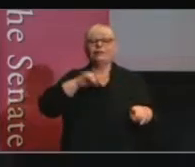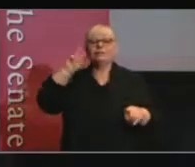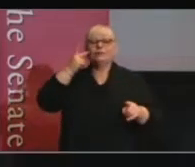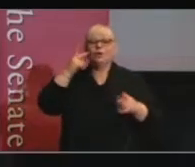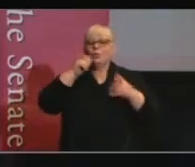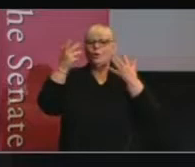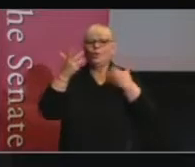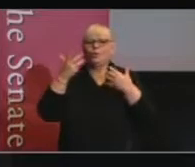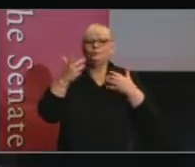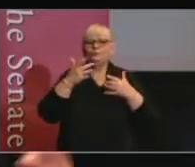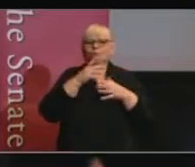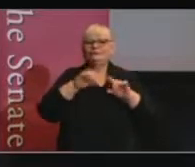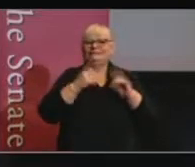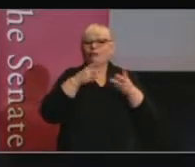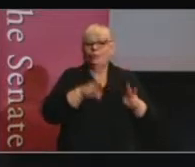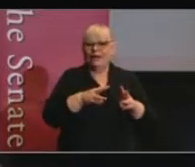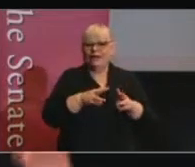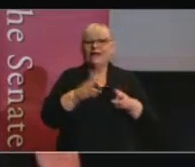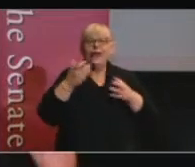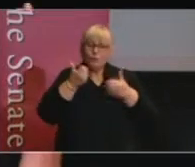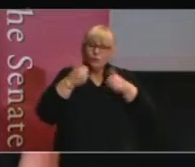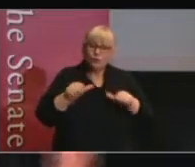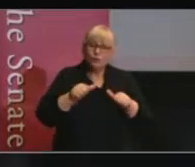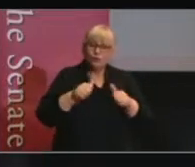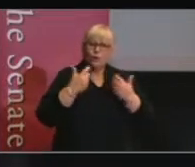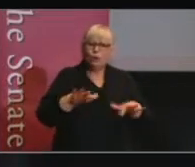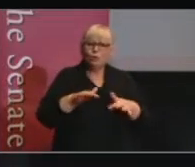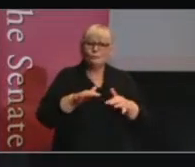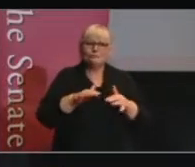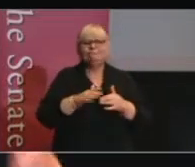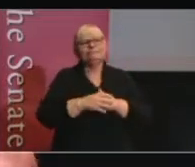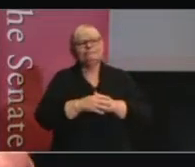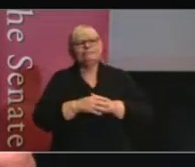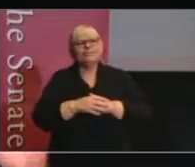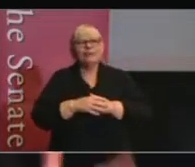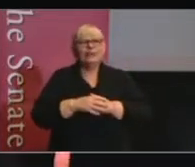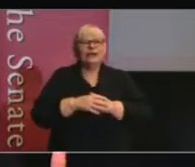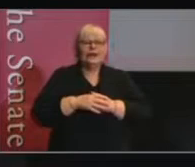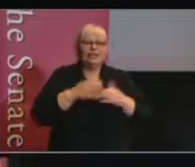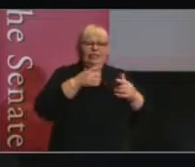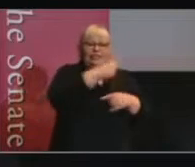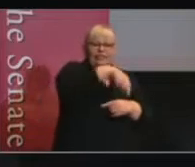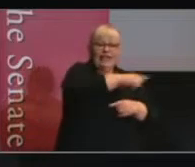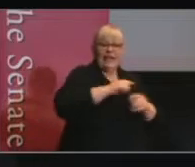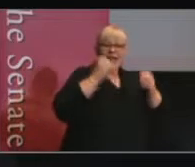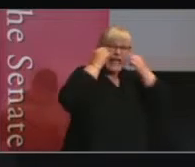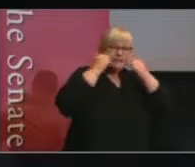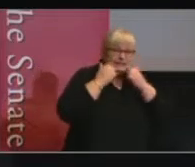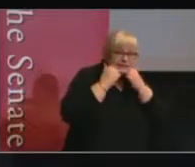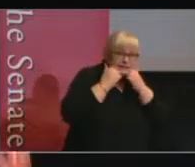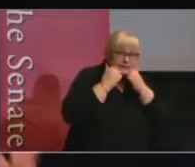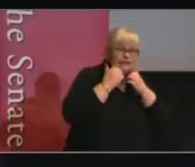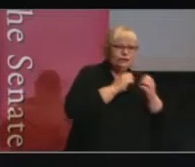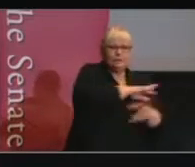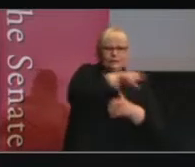the opportunity to harness this community evidence in its lawmaking process.